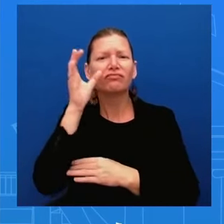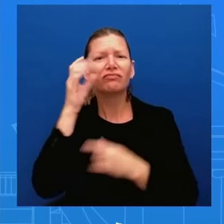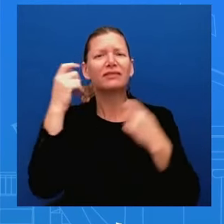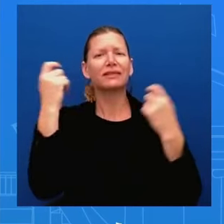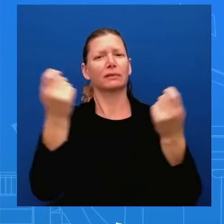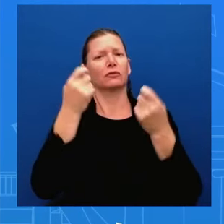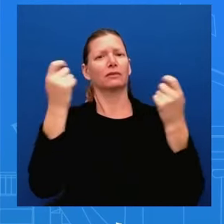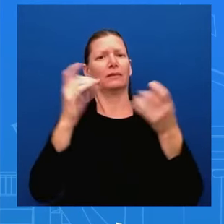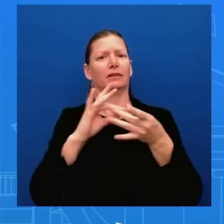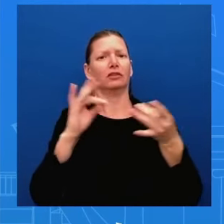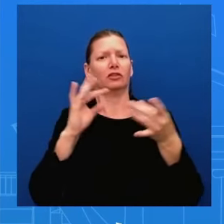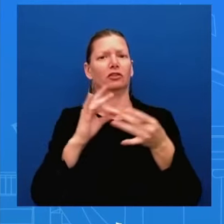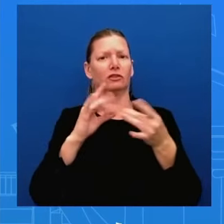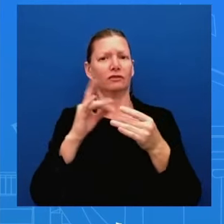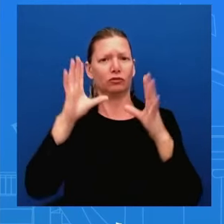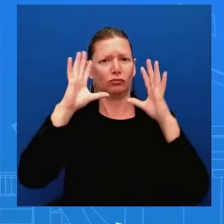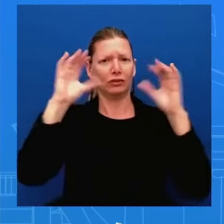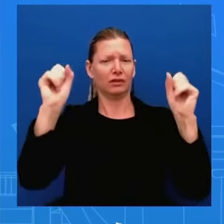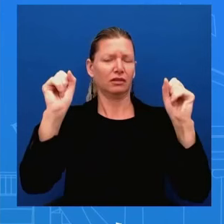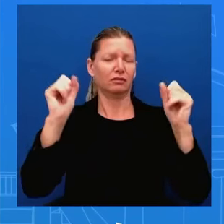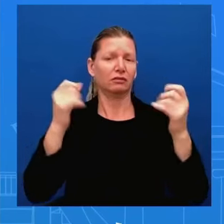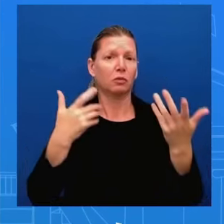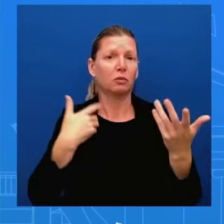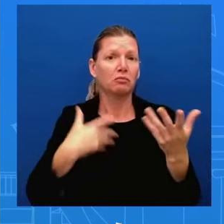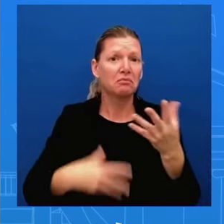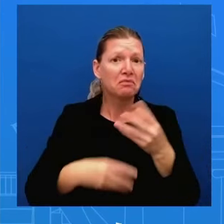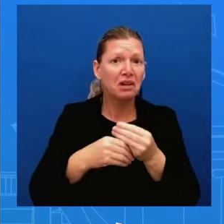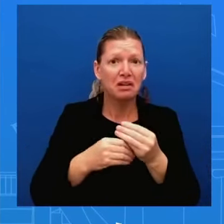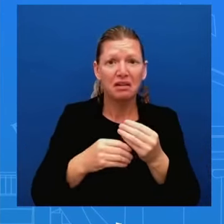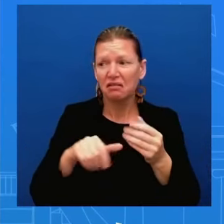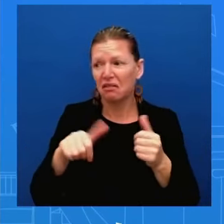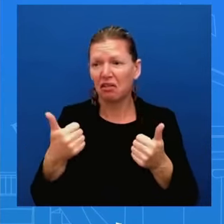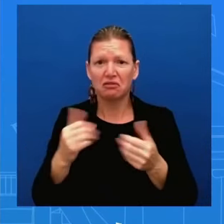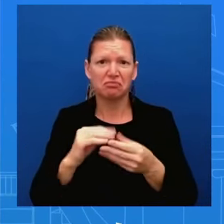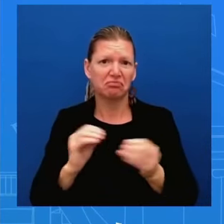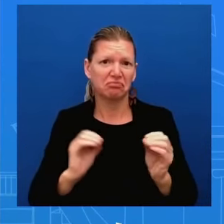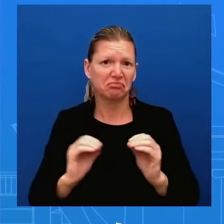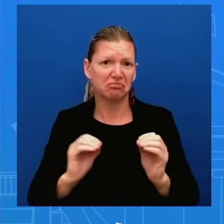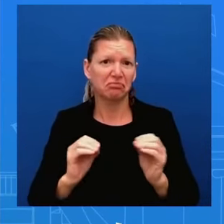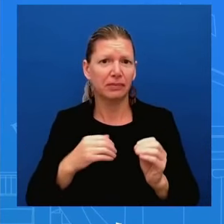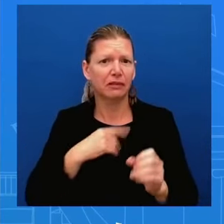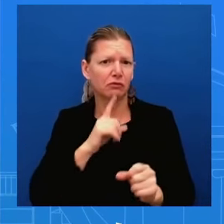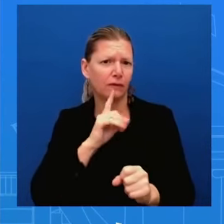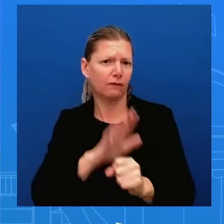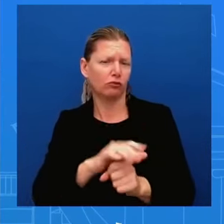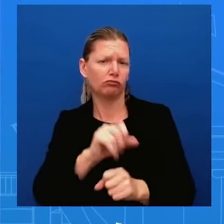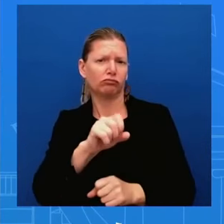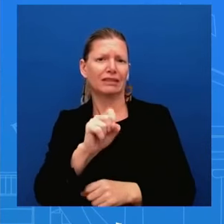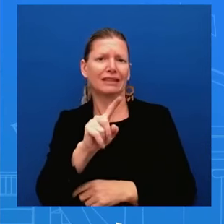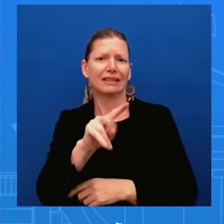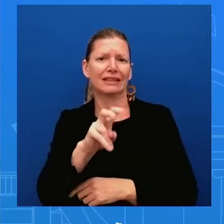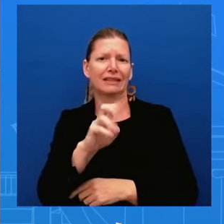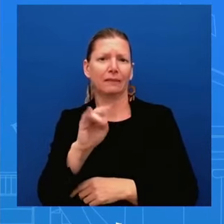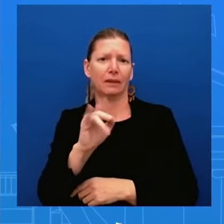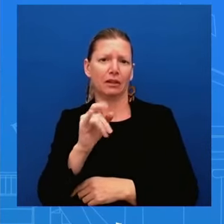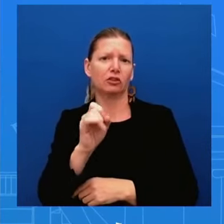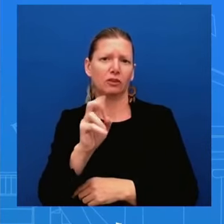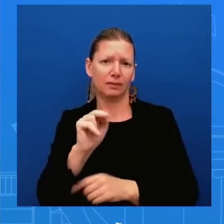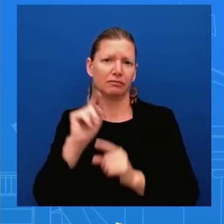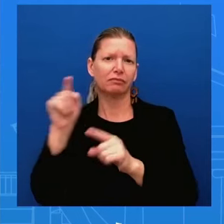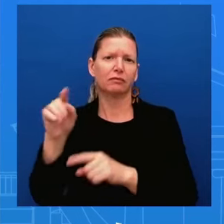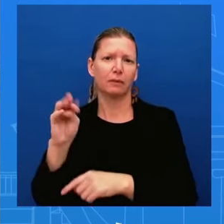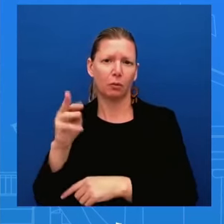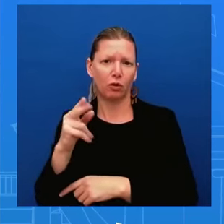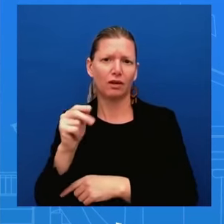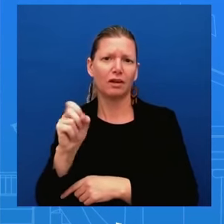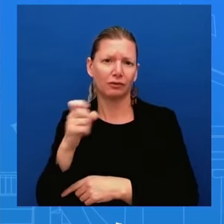certainly confirm that steve benjamin was at morehouse recently and how many american medical workers does the white house estimate are currently trapped inside